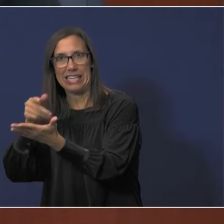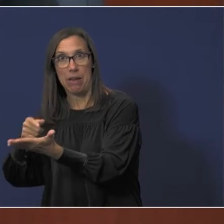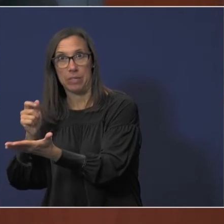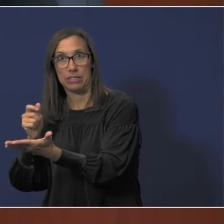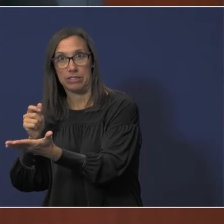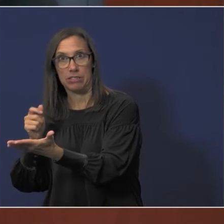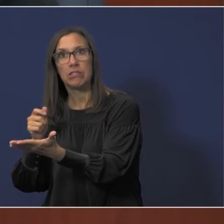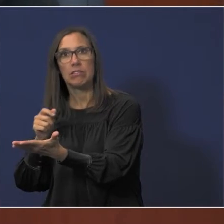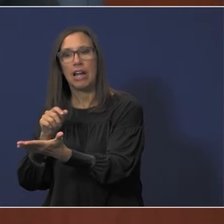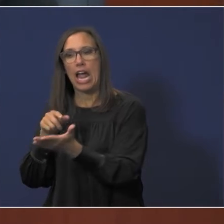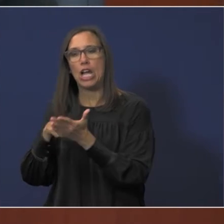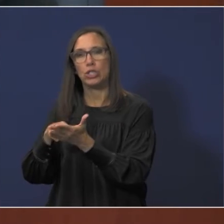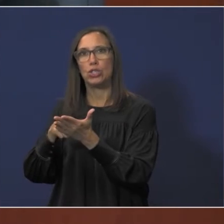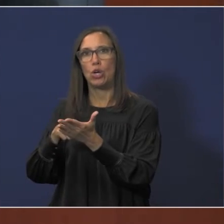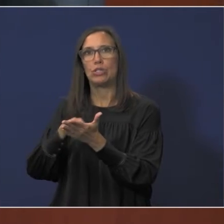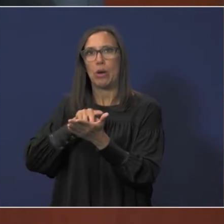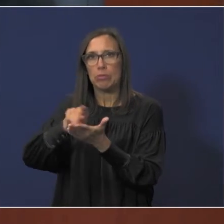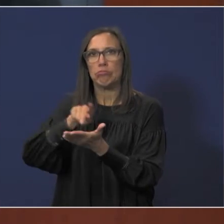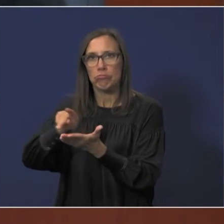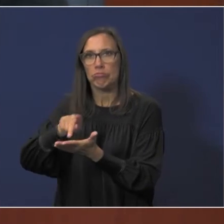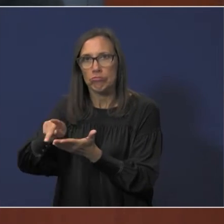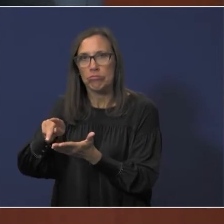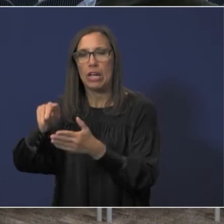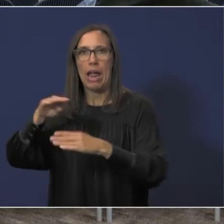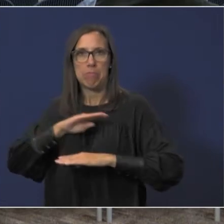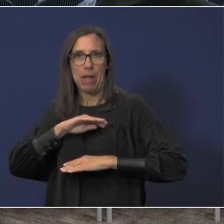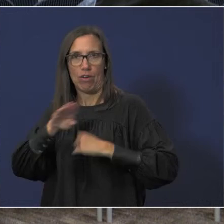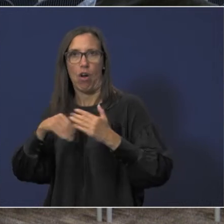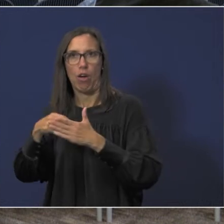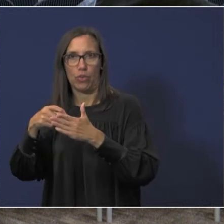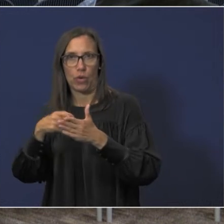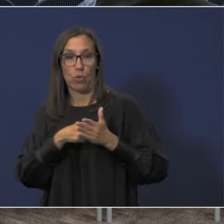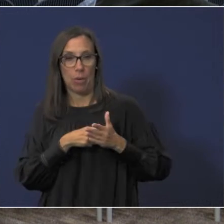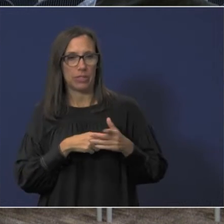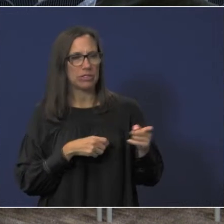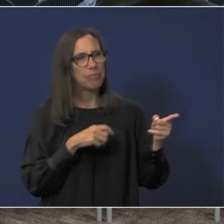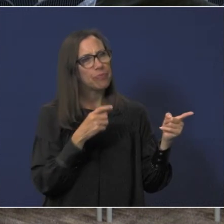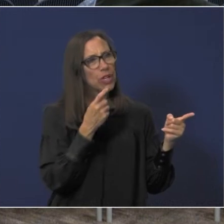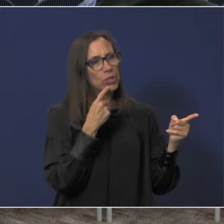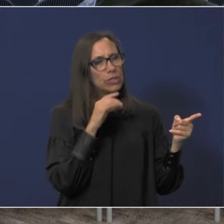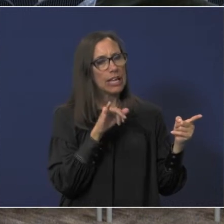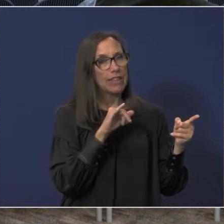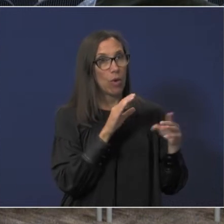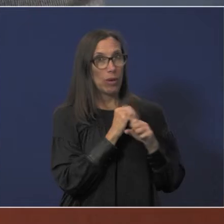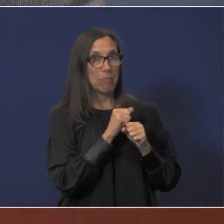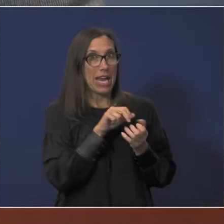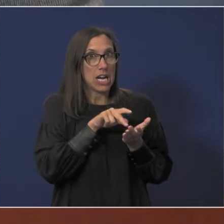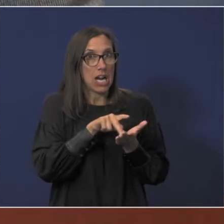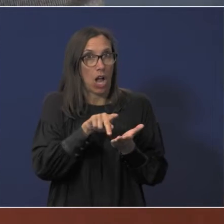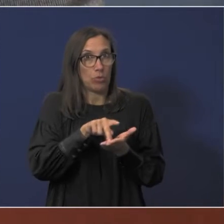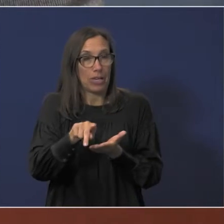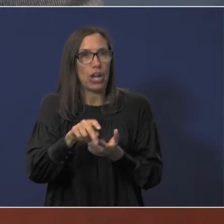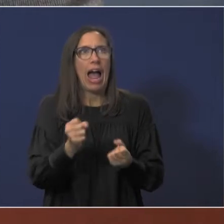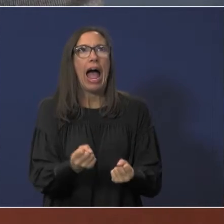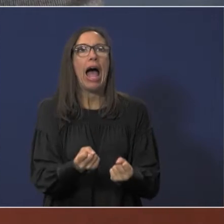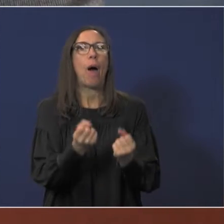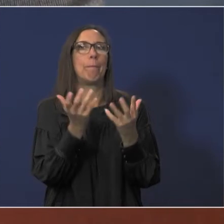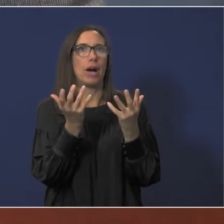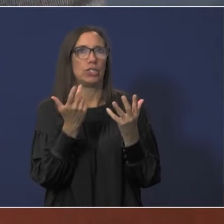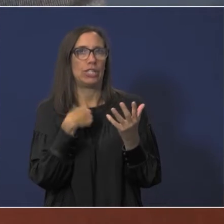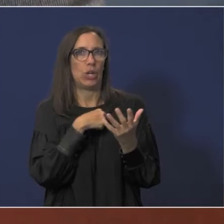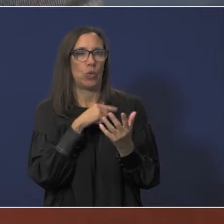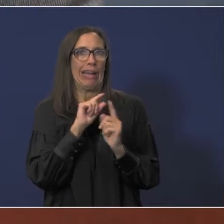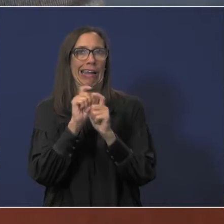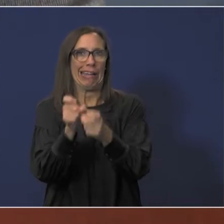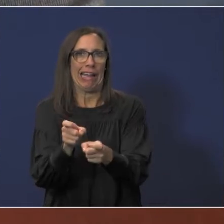made all our contributions and met all those requirements and since you mentioned that we make contributions uh approximately how much did we